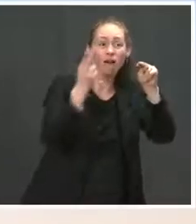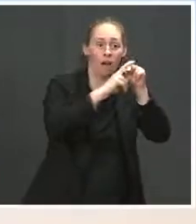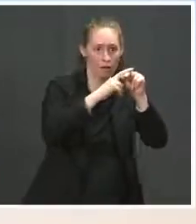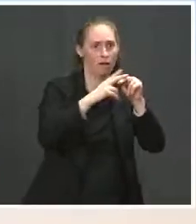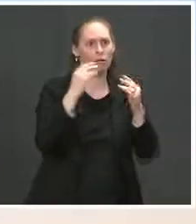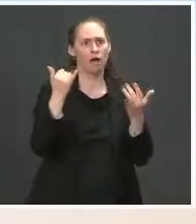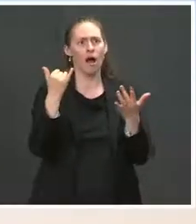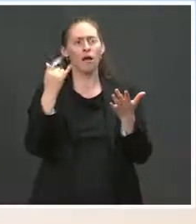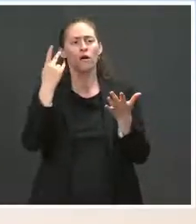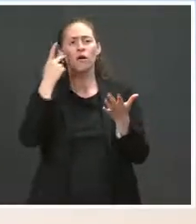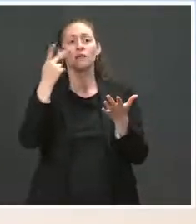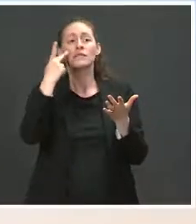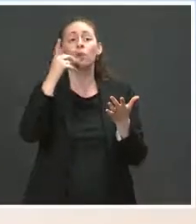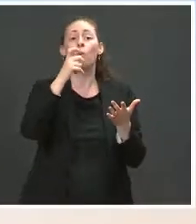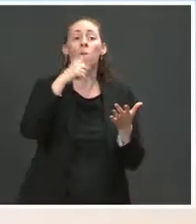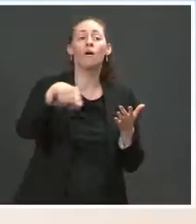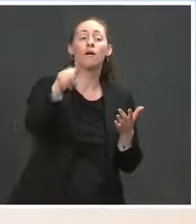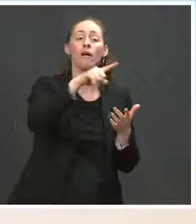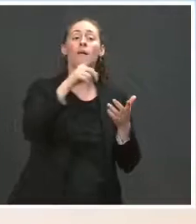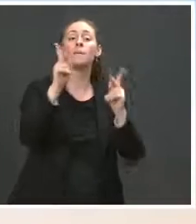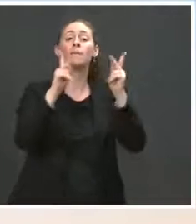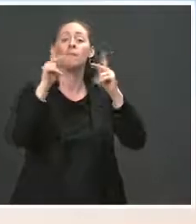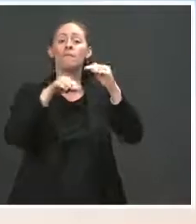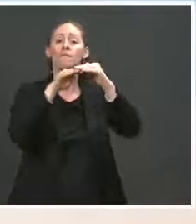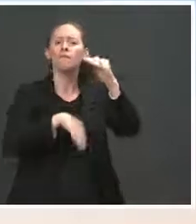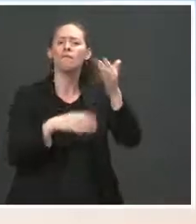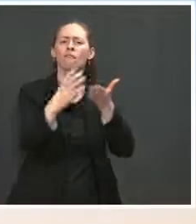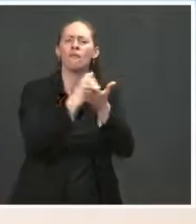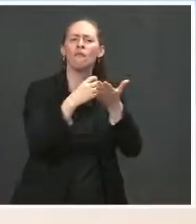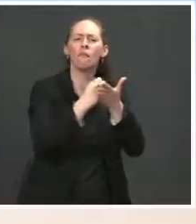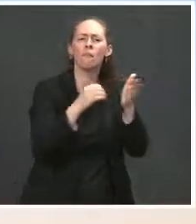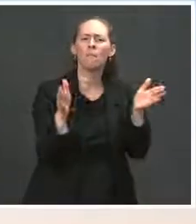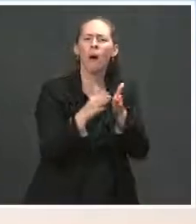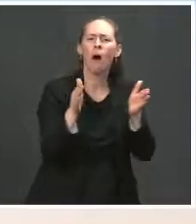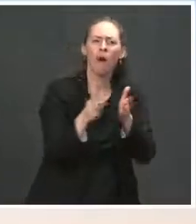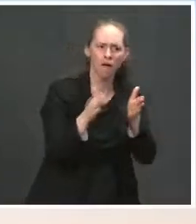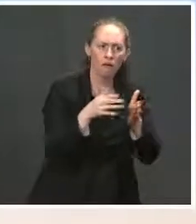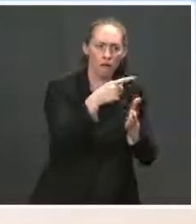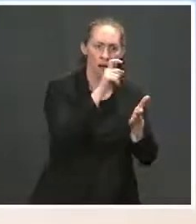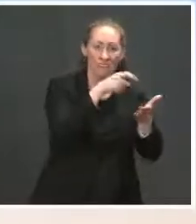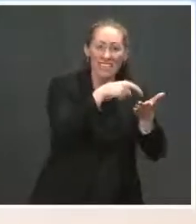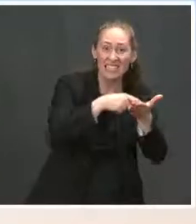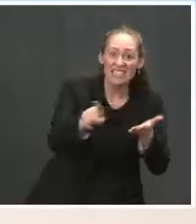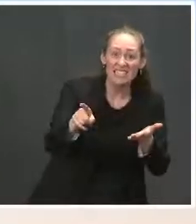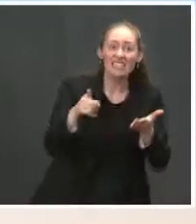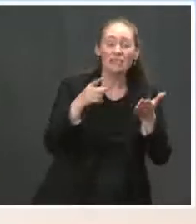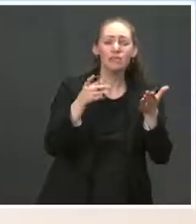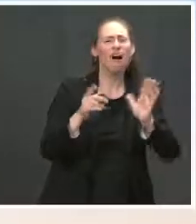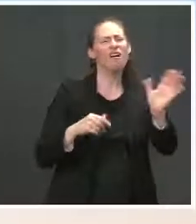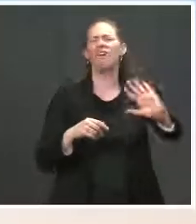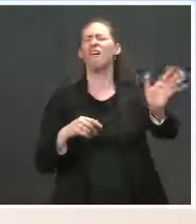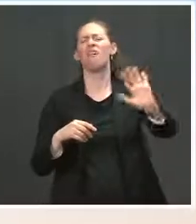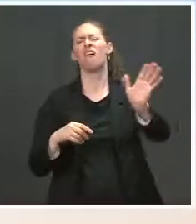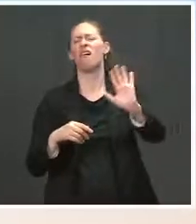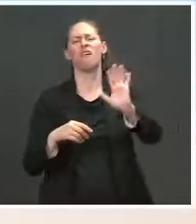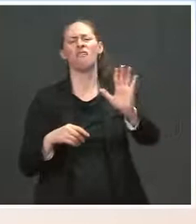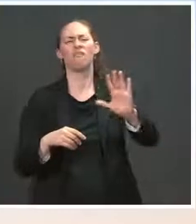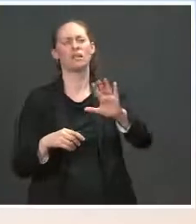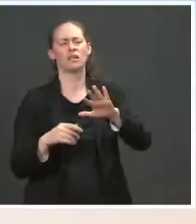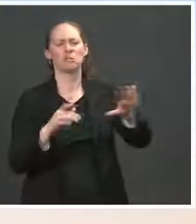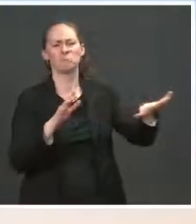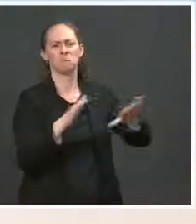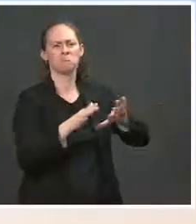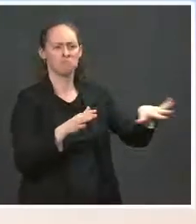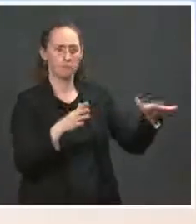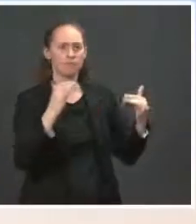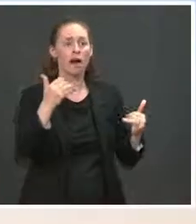under $400,000 a year should not will not have their taxes go up. So if you look at those these proposed numbers, which are consistent with what he talked